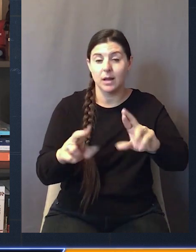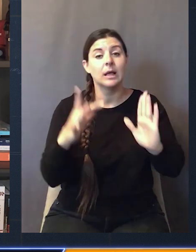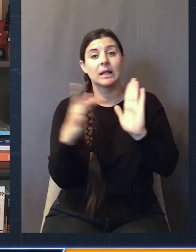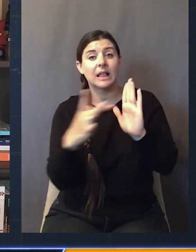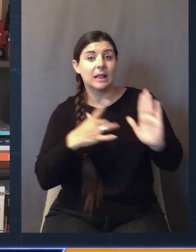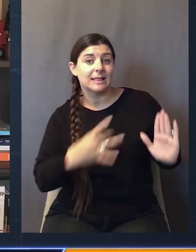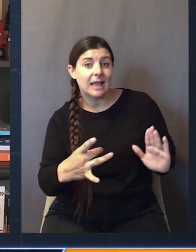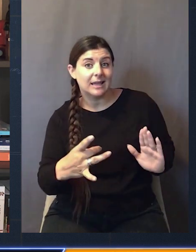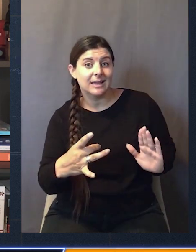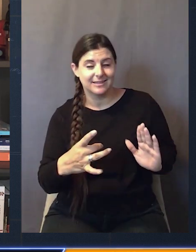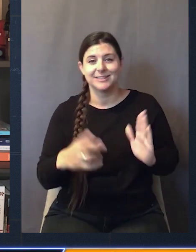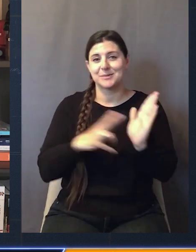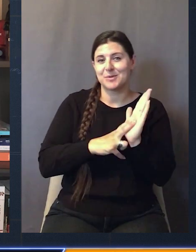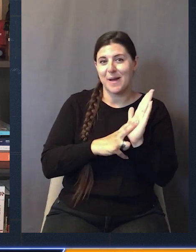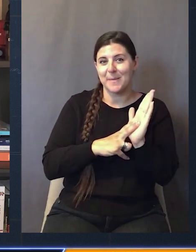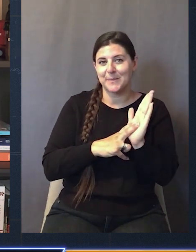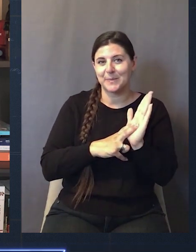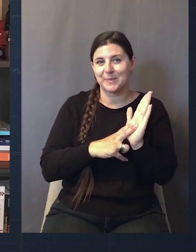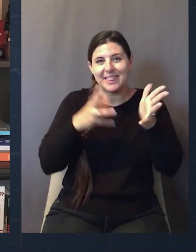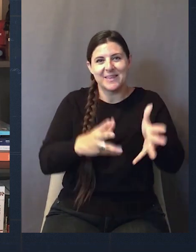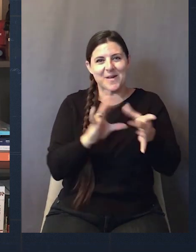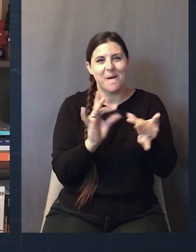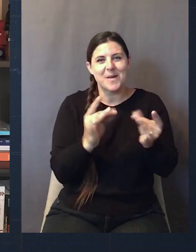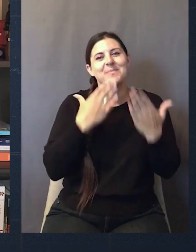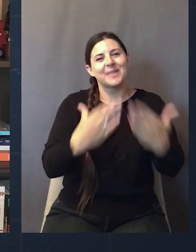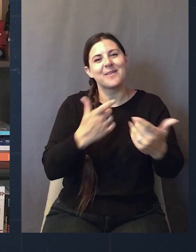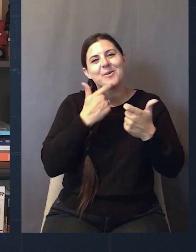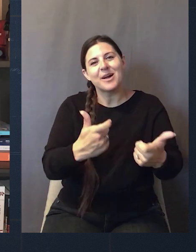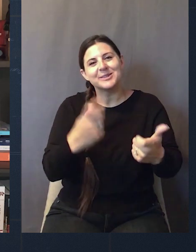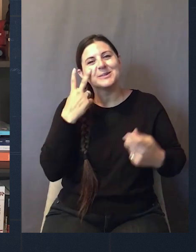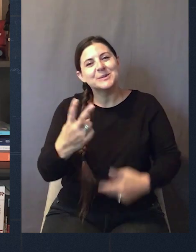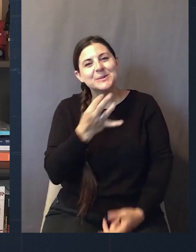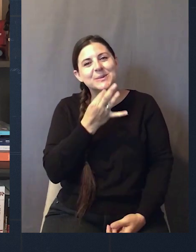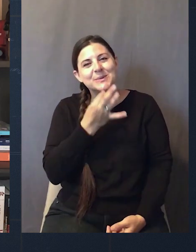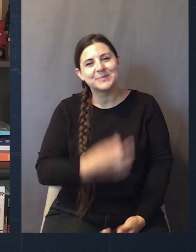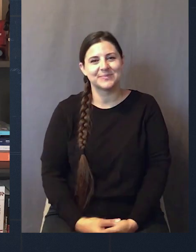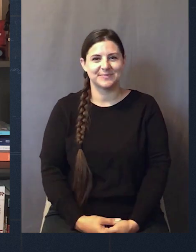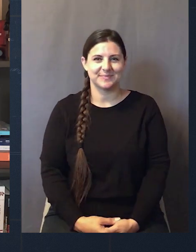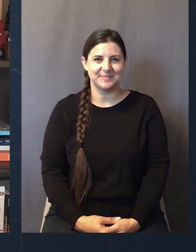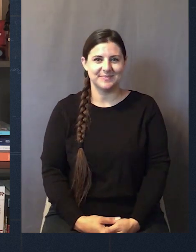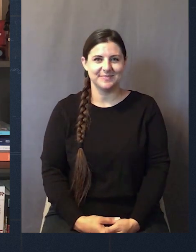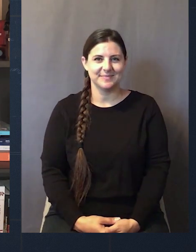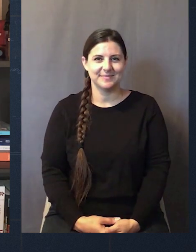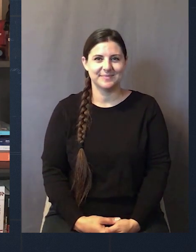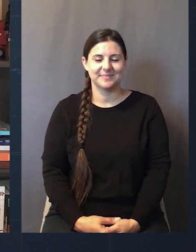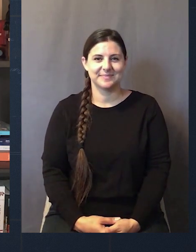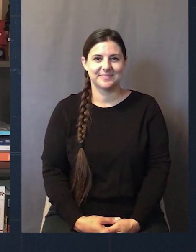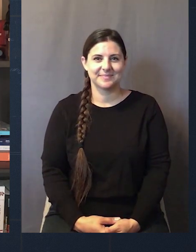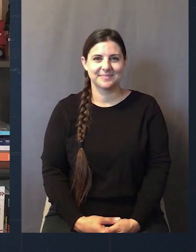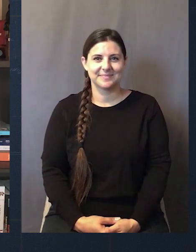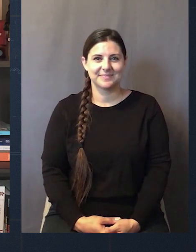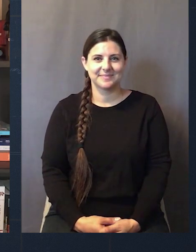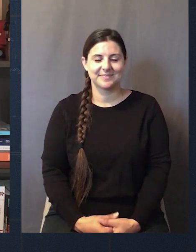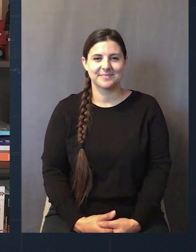so please keep them coming. I read them all, respond where possible. You can click through to like and subscribe and to leave one of those comments. Thank you so